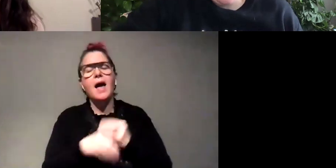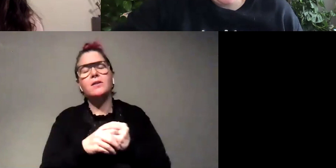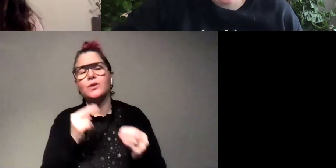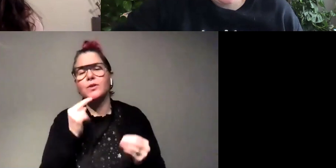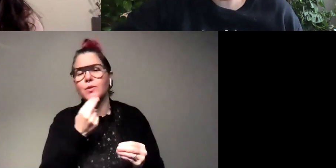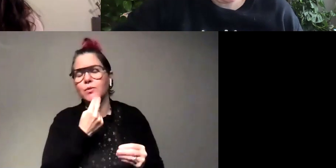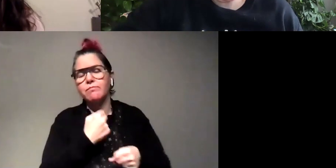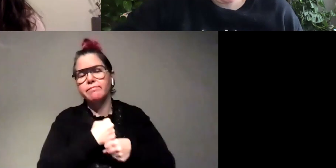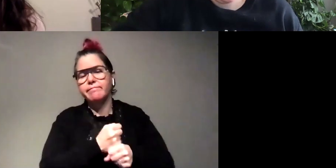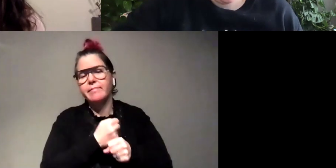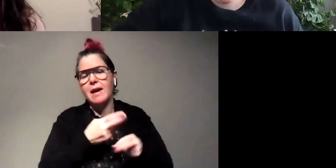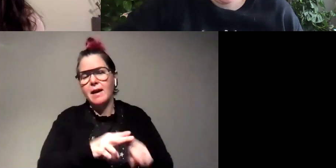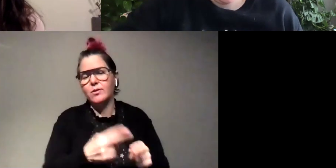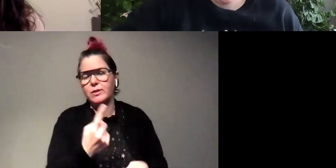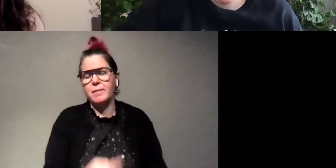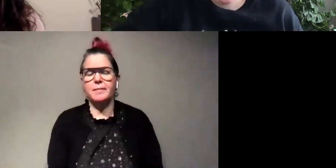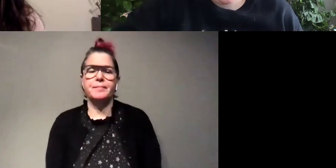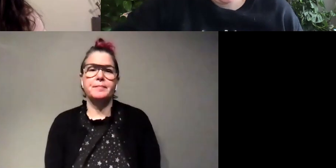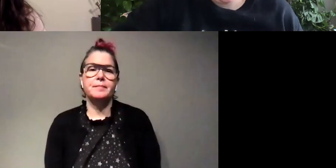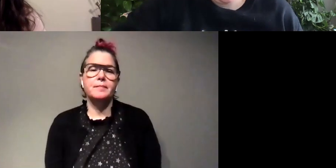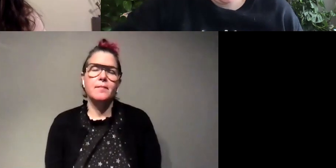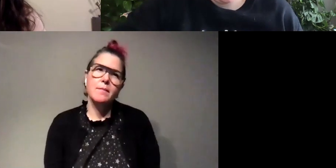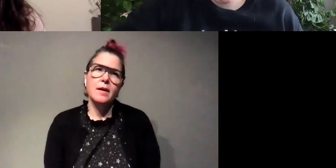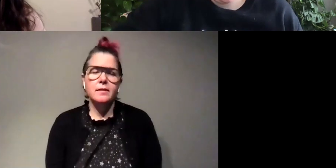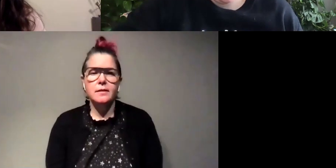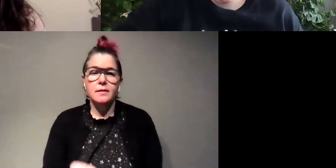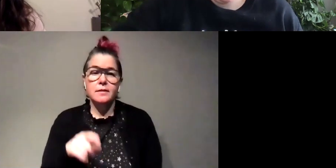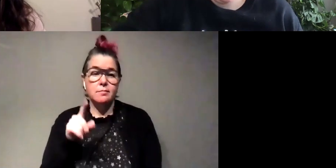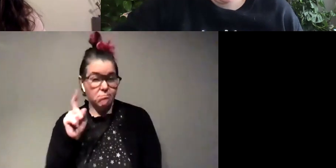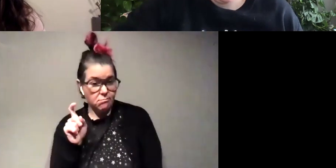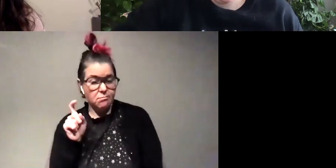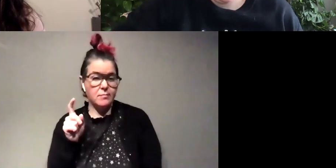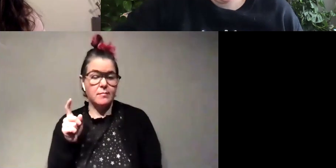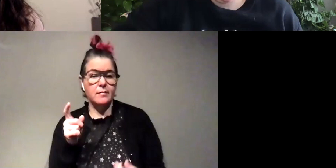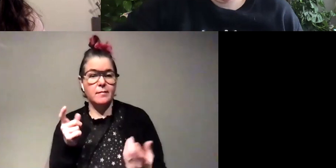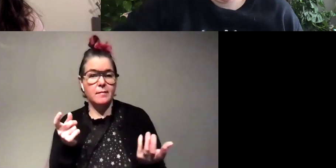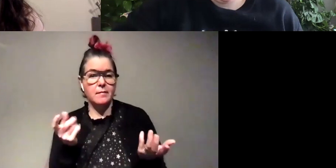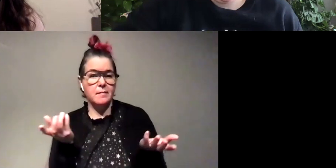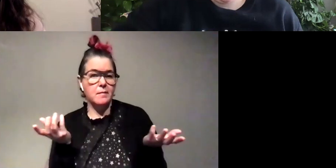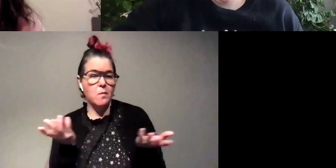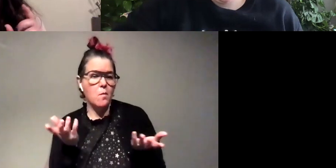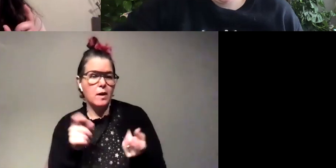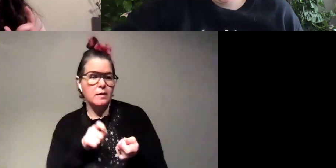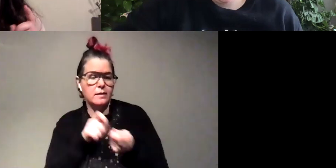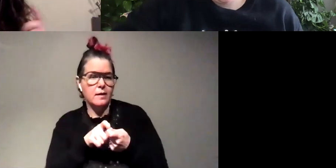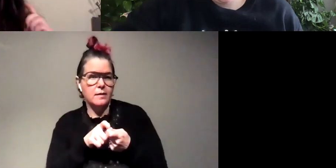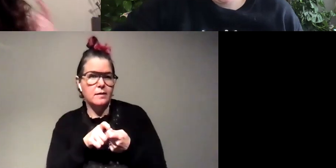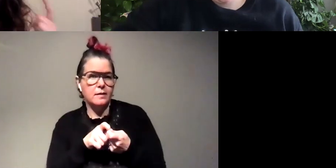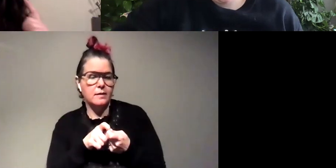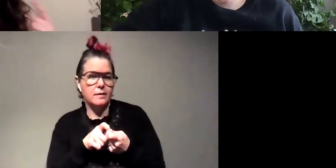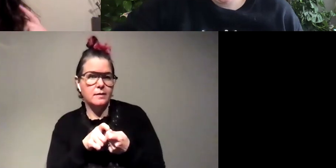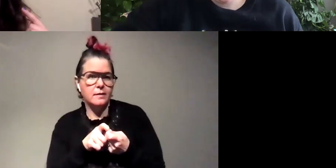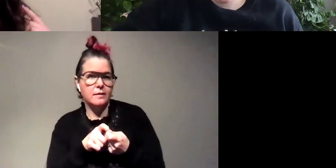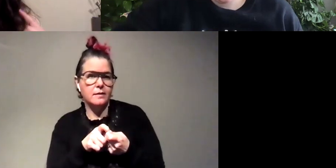egg production but we're not really sure at this point like what what it is that kind of